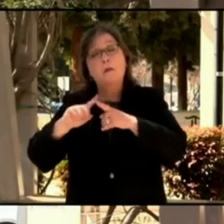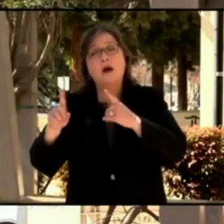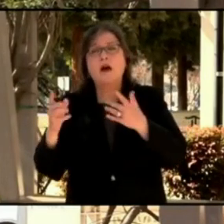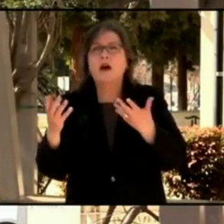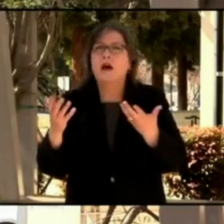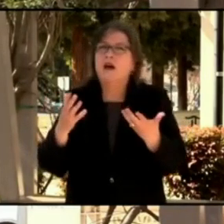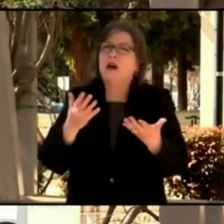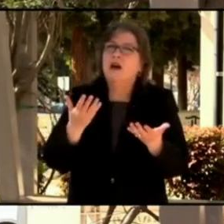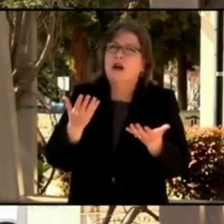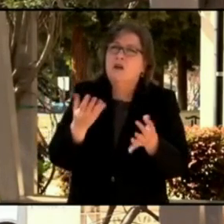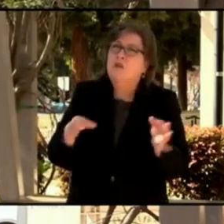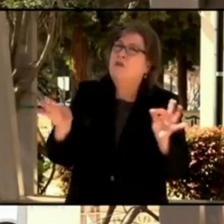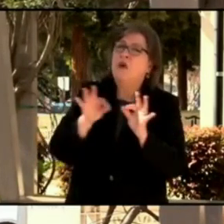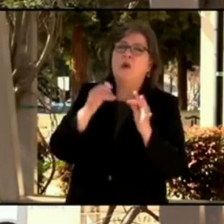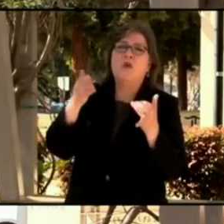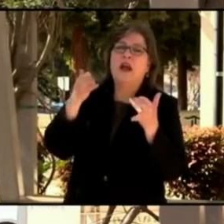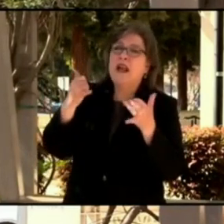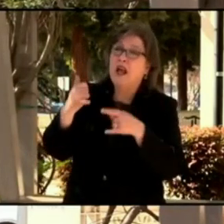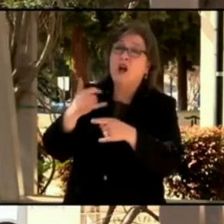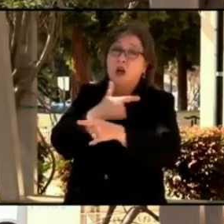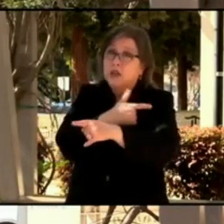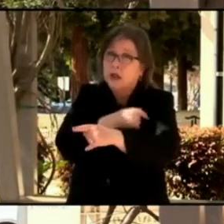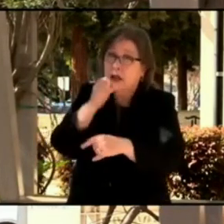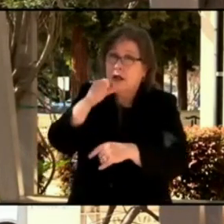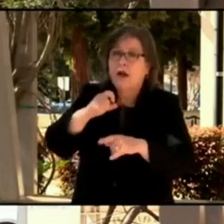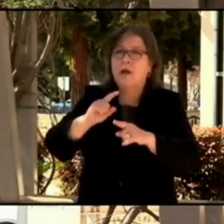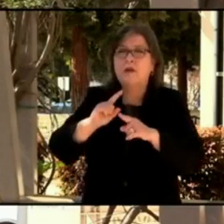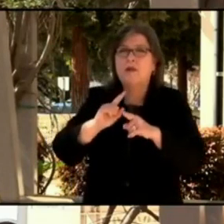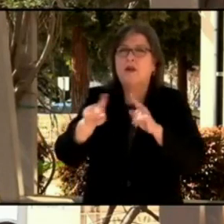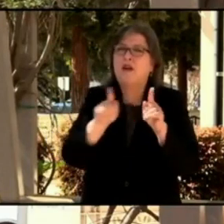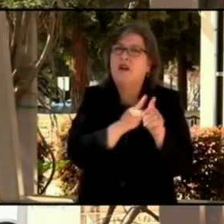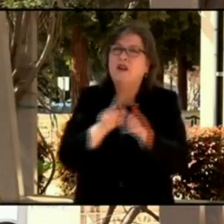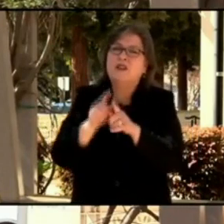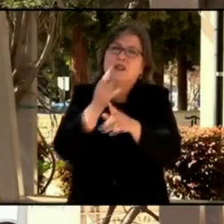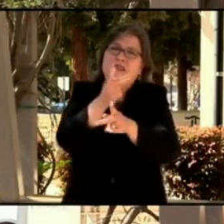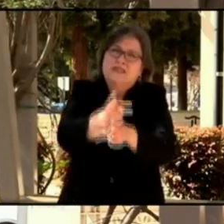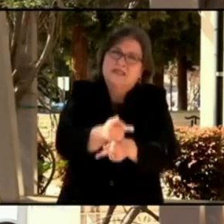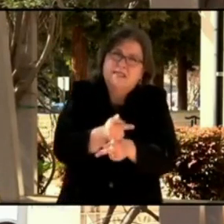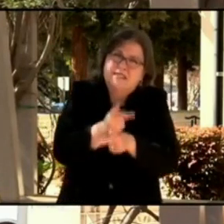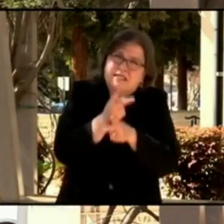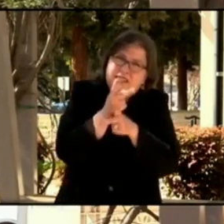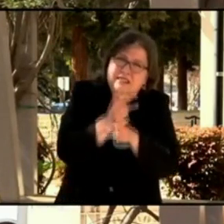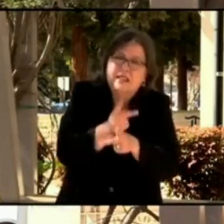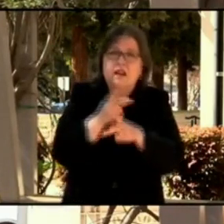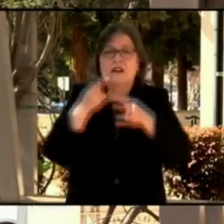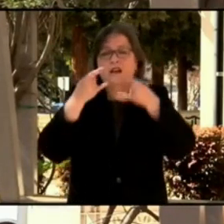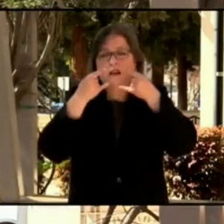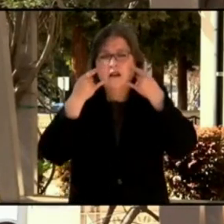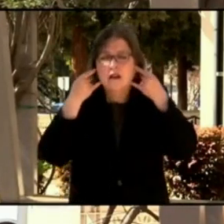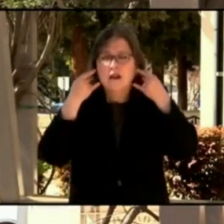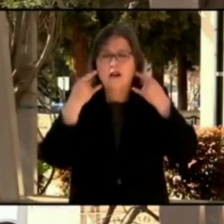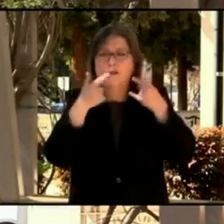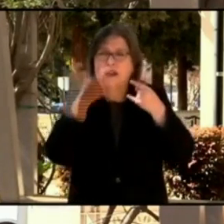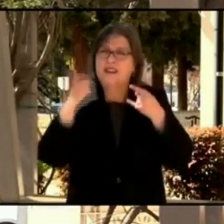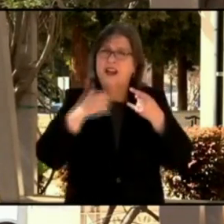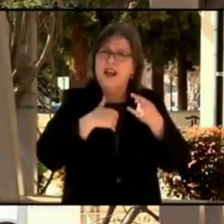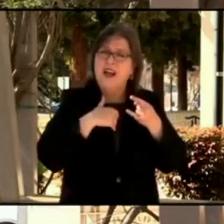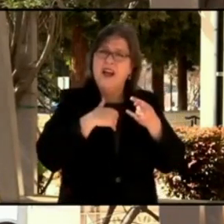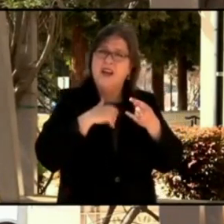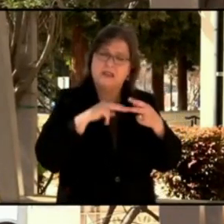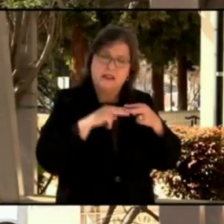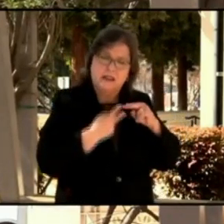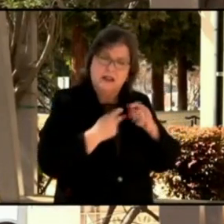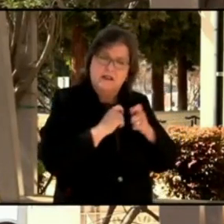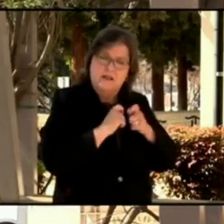to cause a problem with people that have not yet been vaccinated or even develop additional